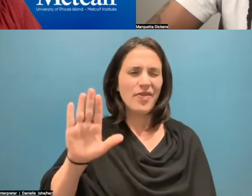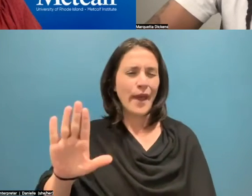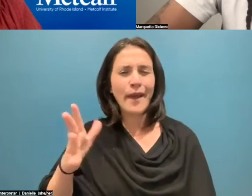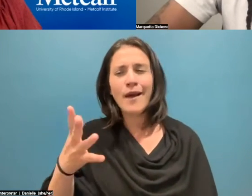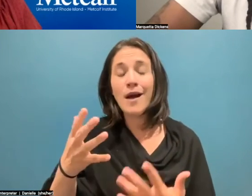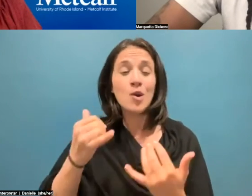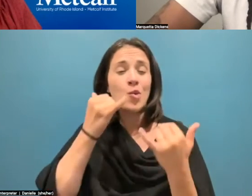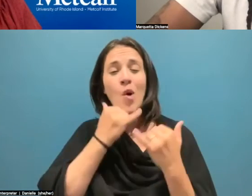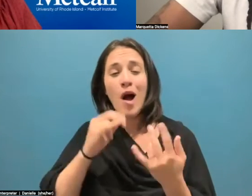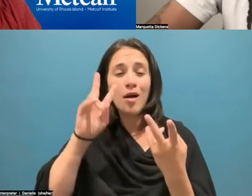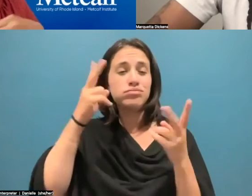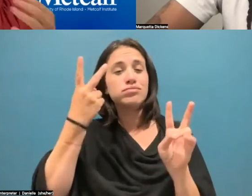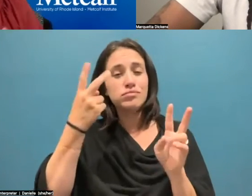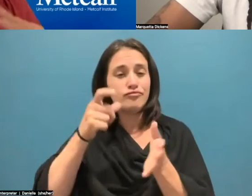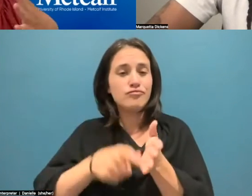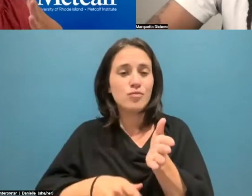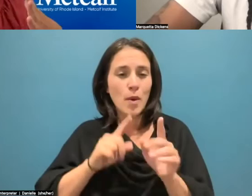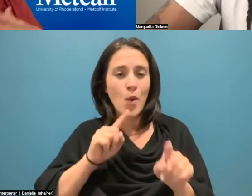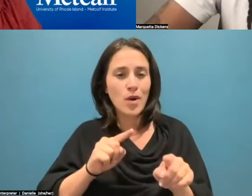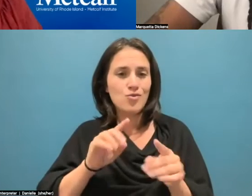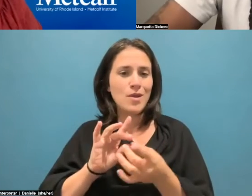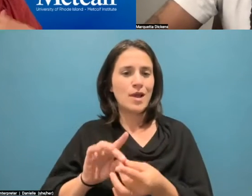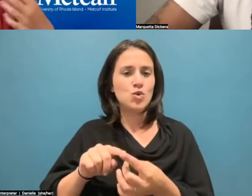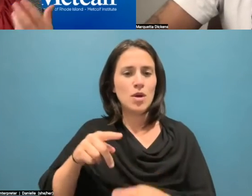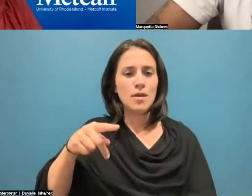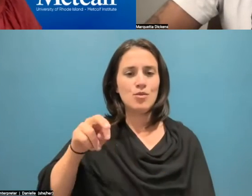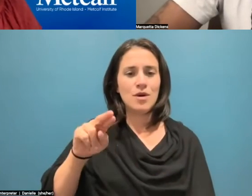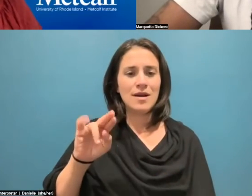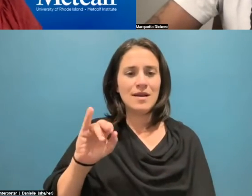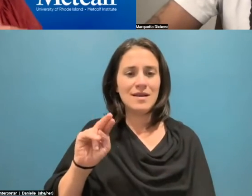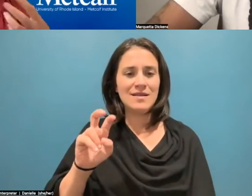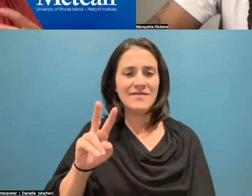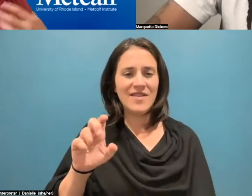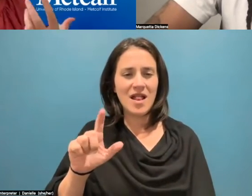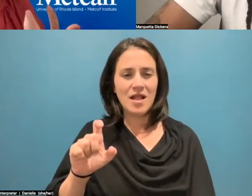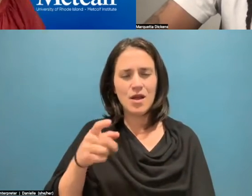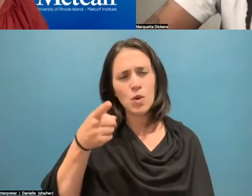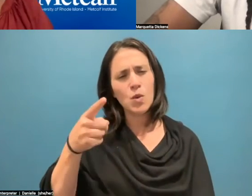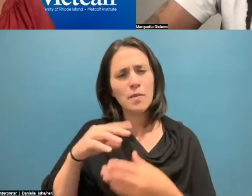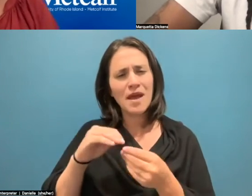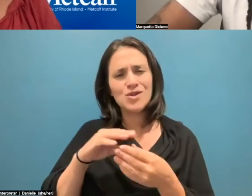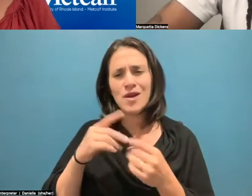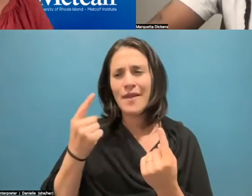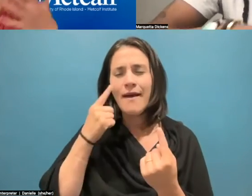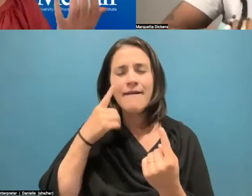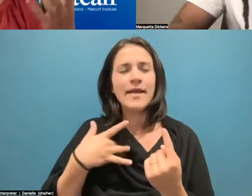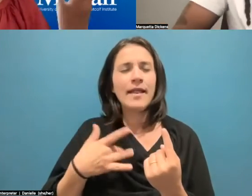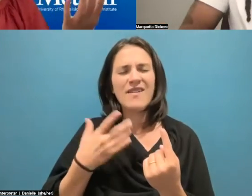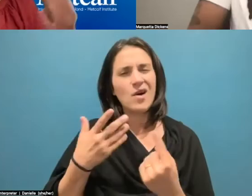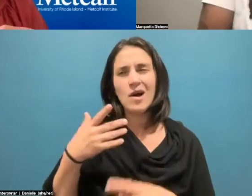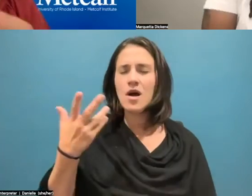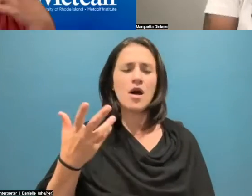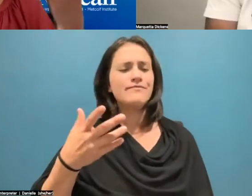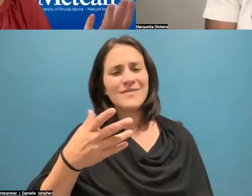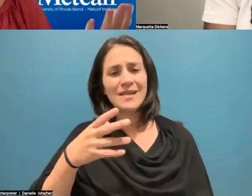previous reporting about Princeville? You mentioned sort of this sense of like, well, why don't you just leave your community? Why don't you just